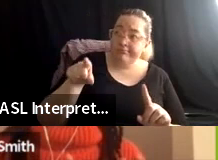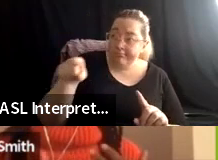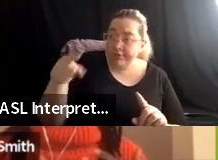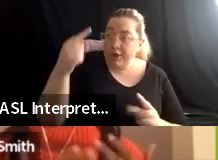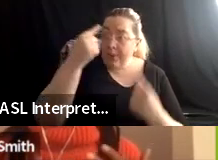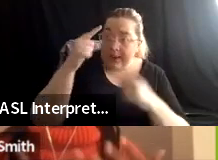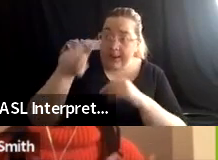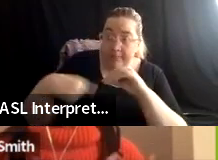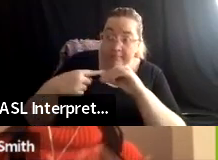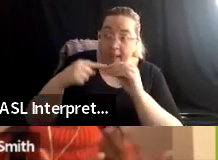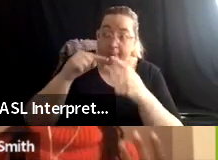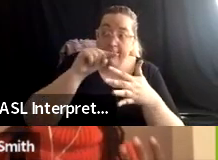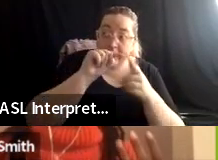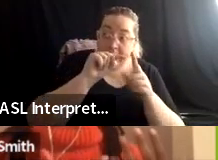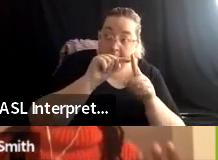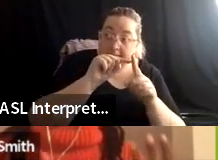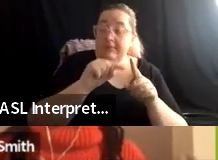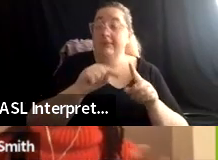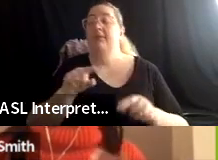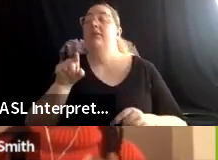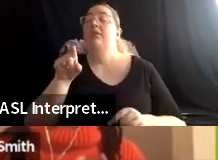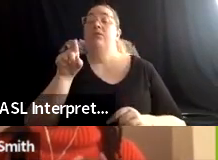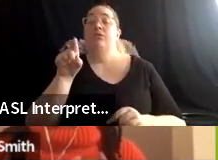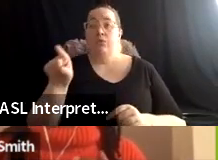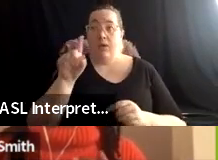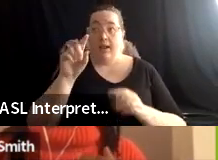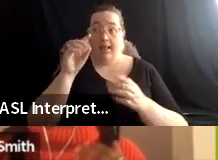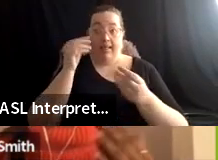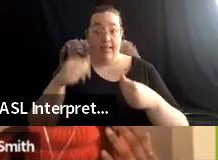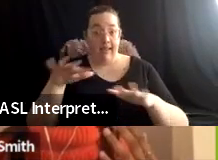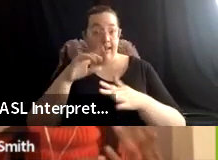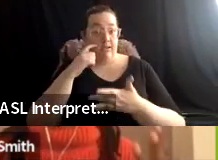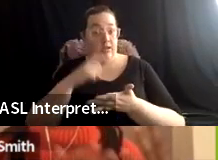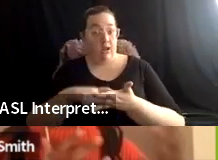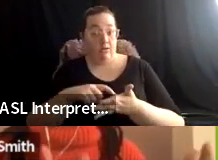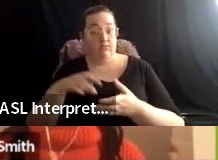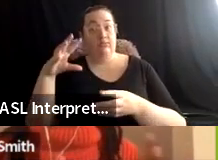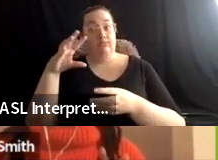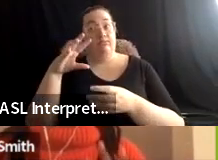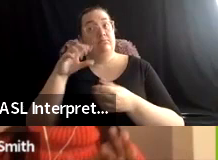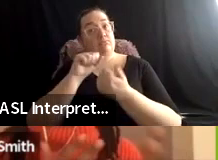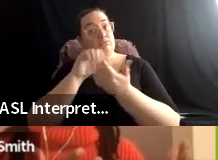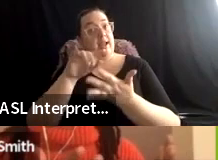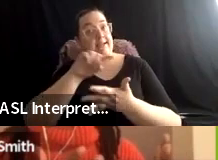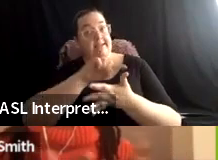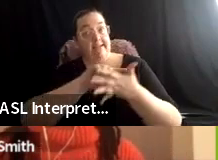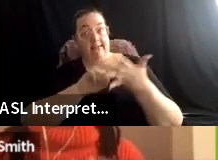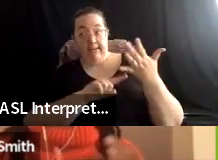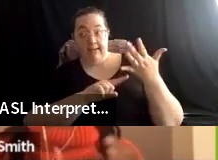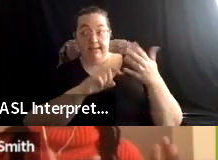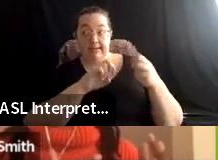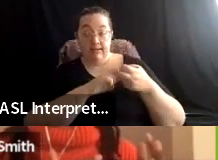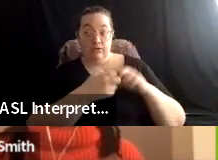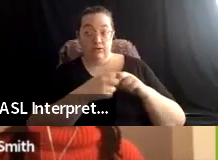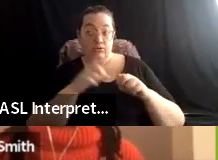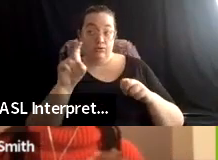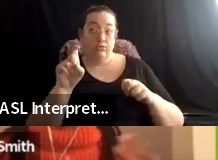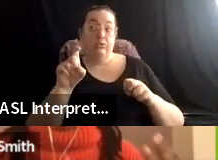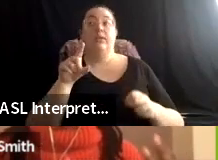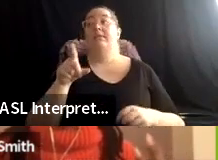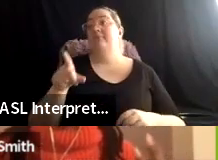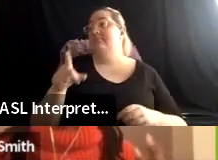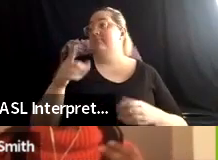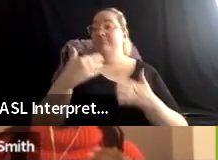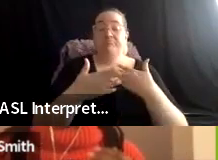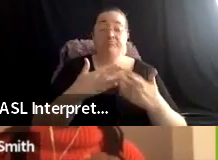this? Does your land acknowledgement address these issues? And is your land acknowledgement in whatever form, whether it's written, whether